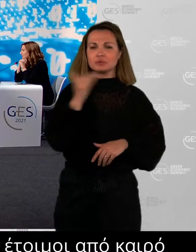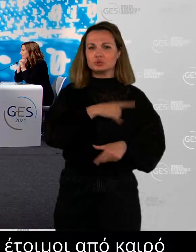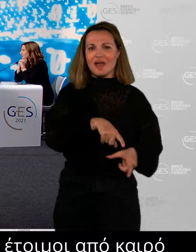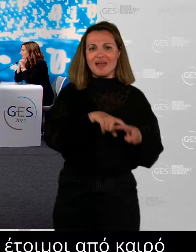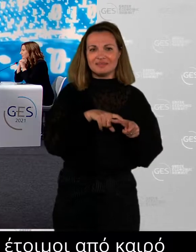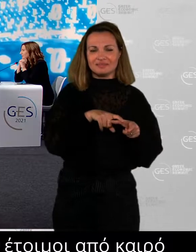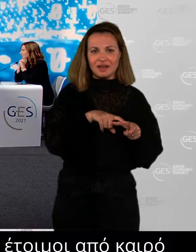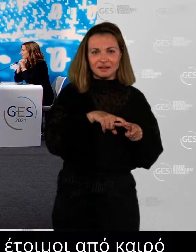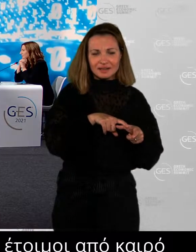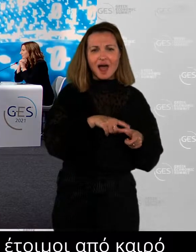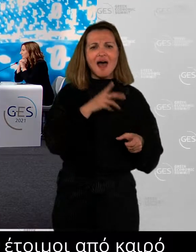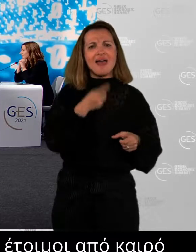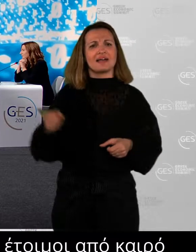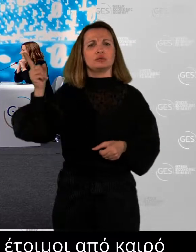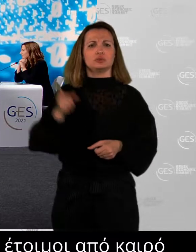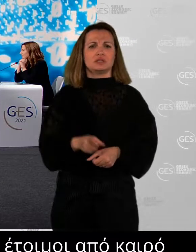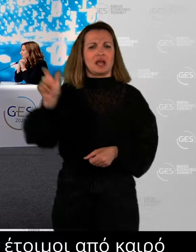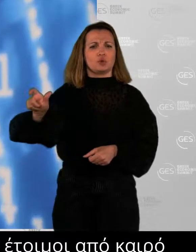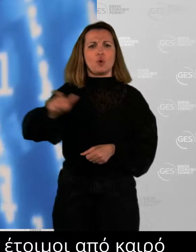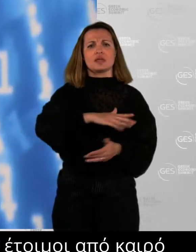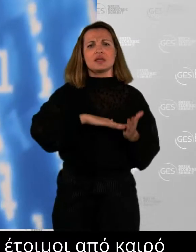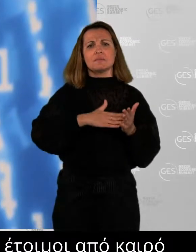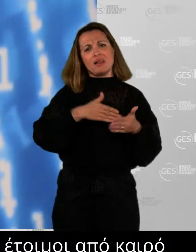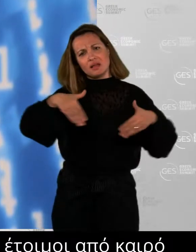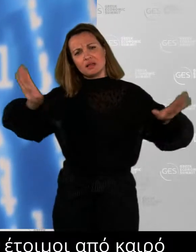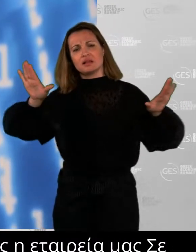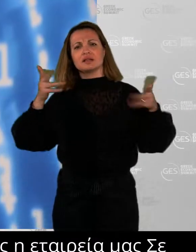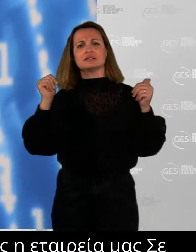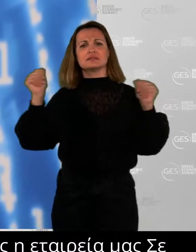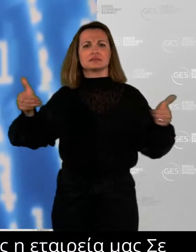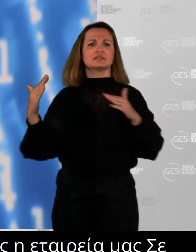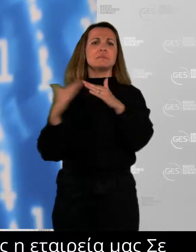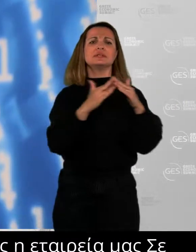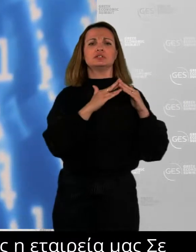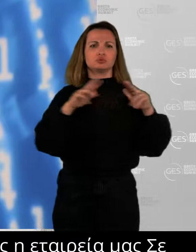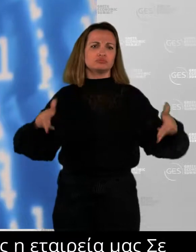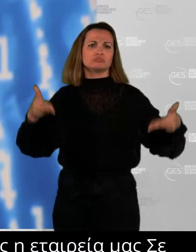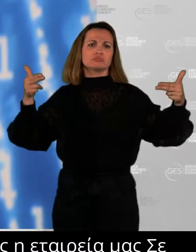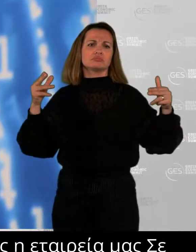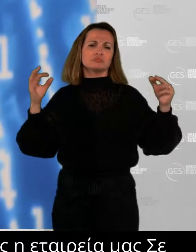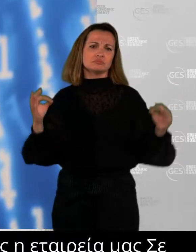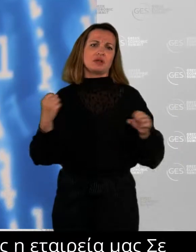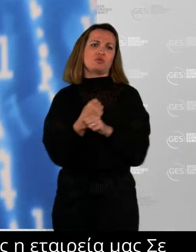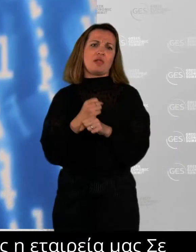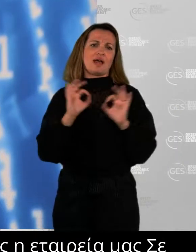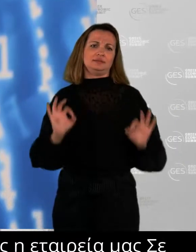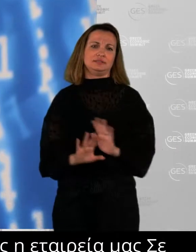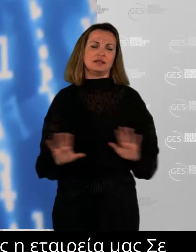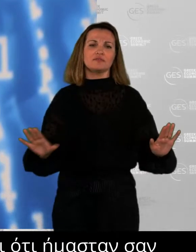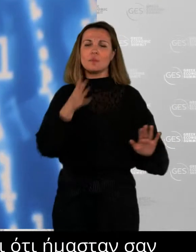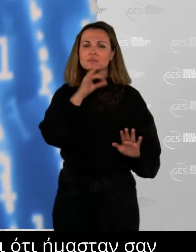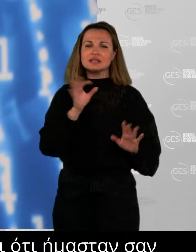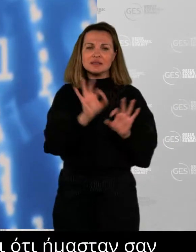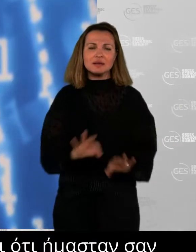continuity perspective, which, you know, it means that it was ready to happen. However, I think that we need to create a